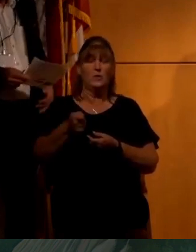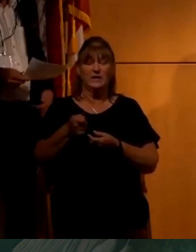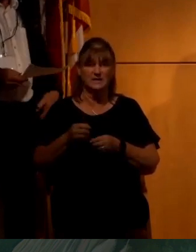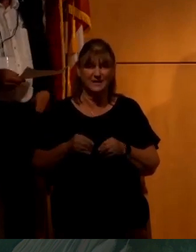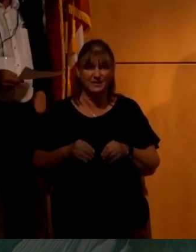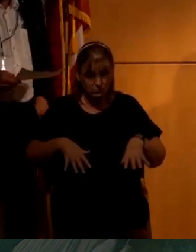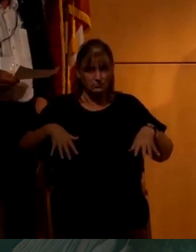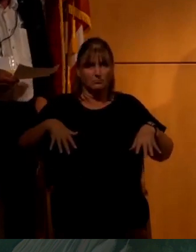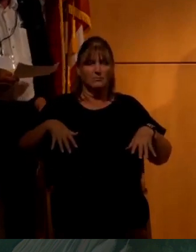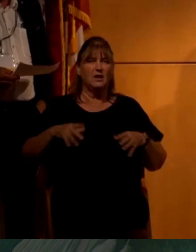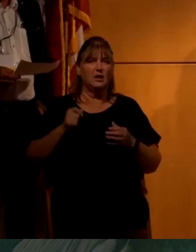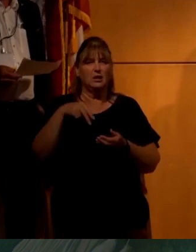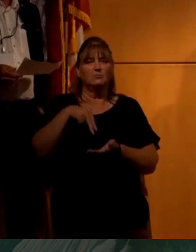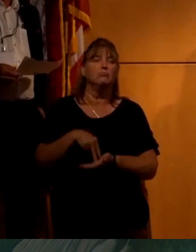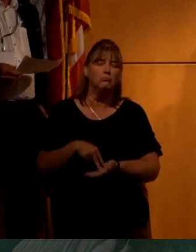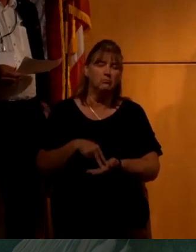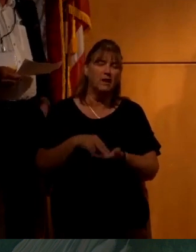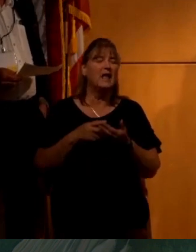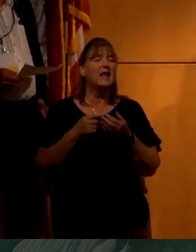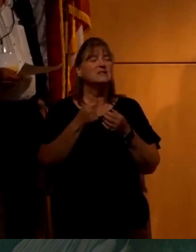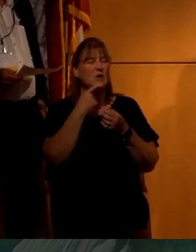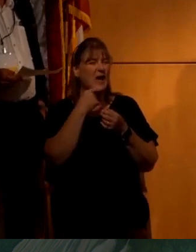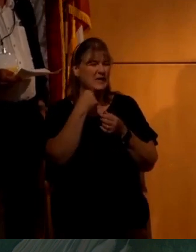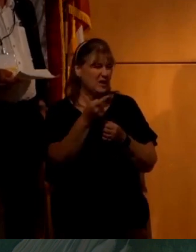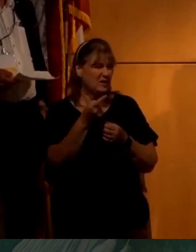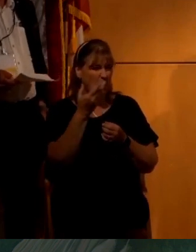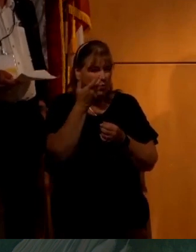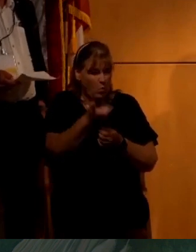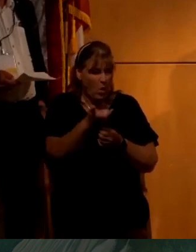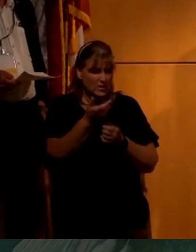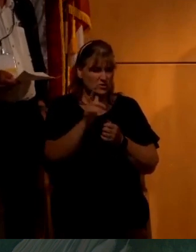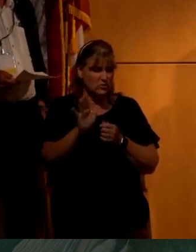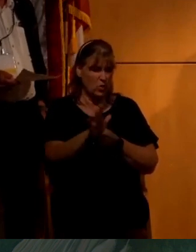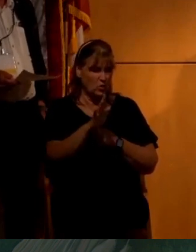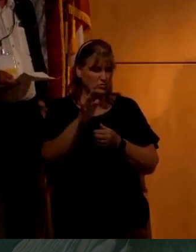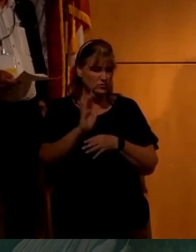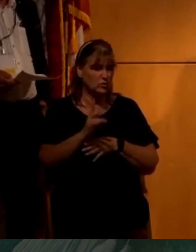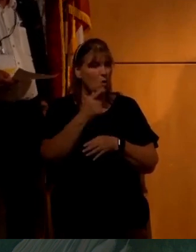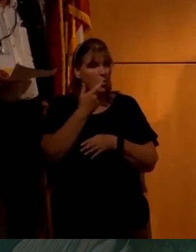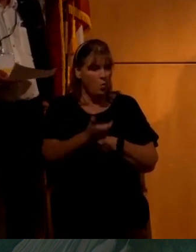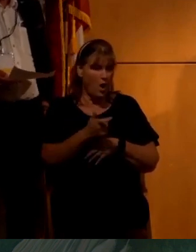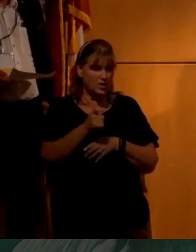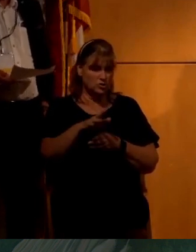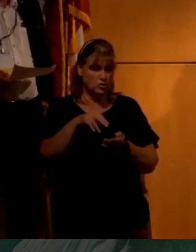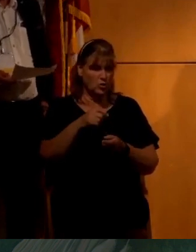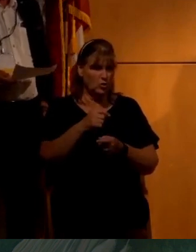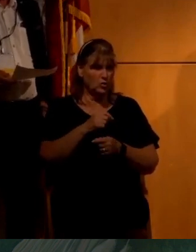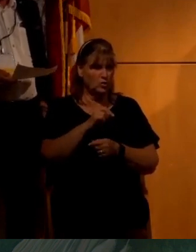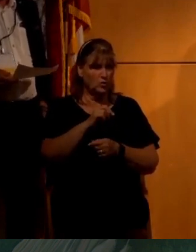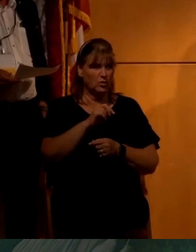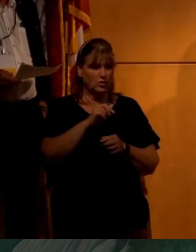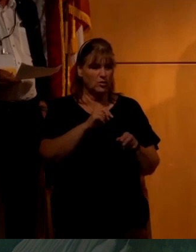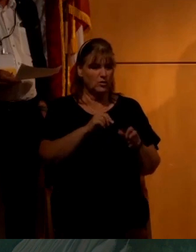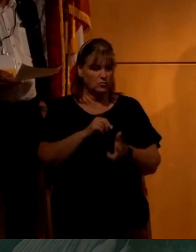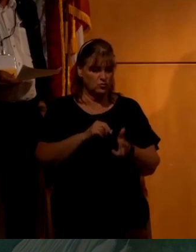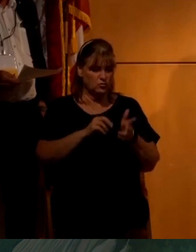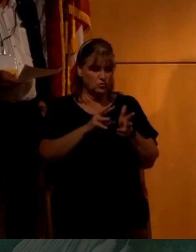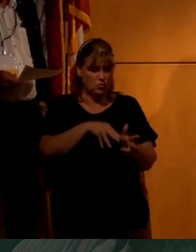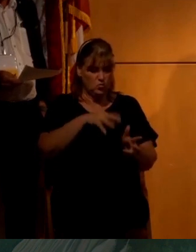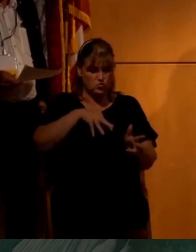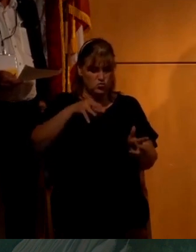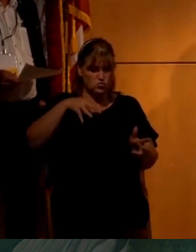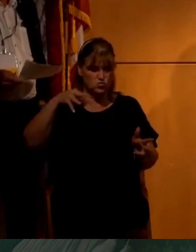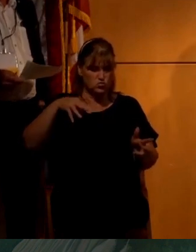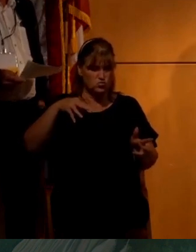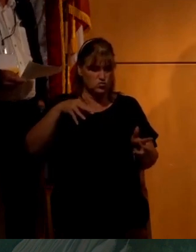there's gravity. Um, and I, and I tell people actually watch those videos, watch that, watch the regolith, the dust shoot up in